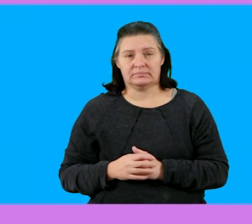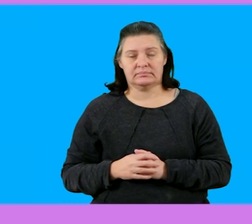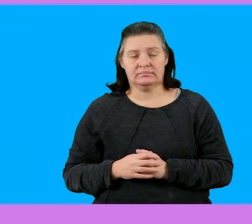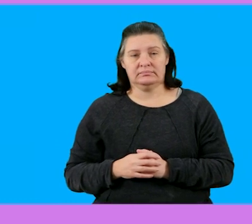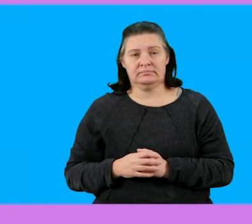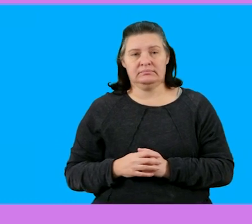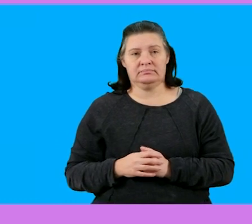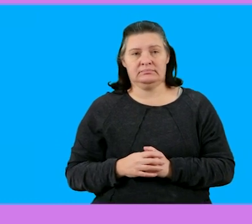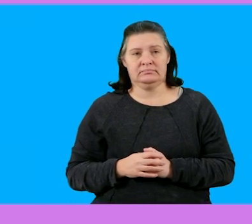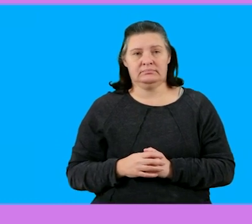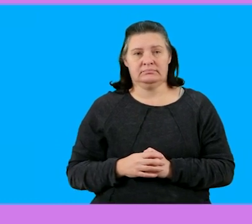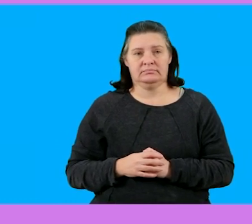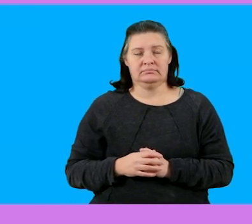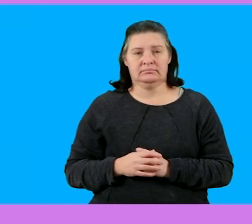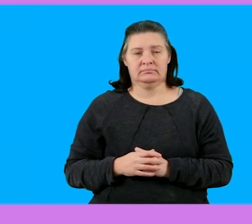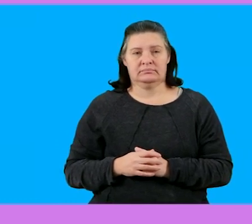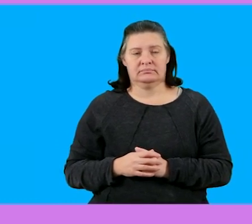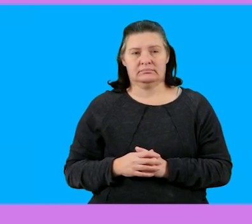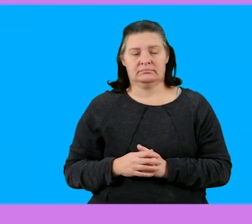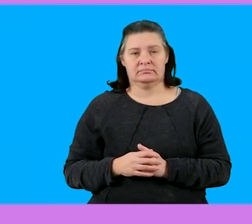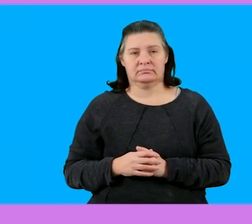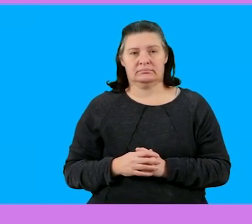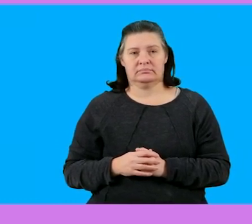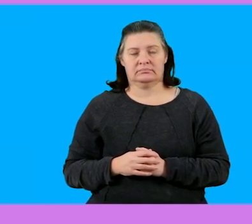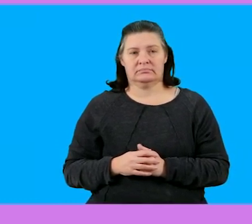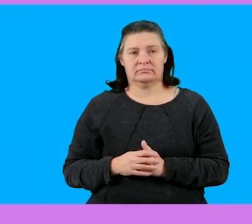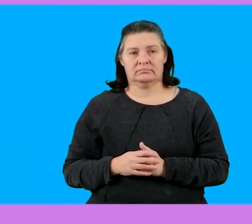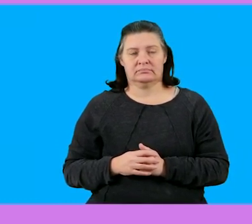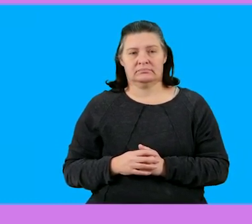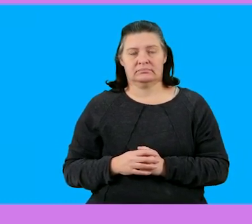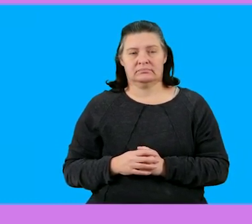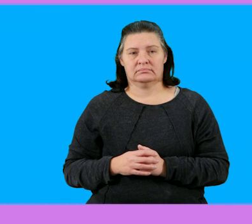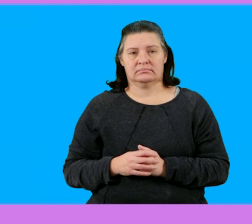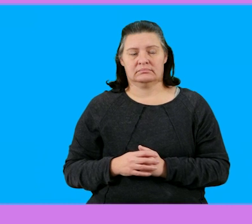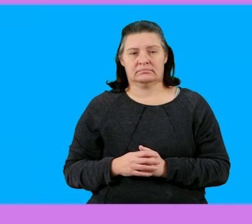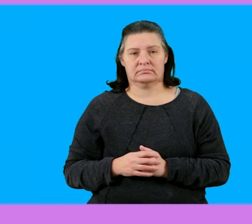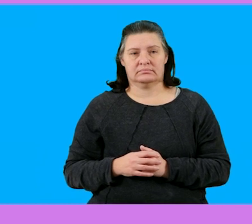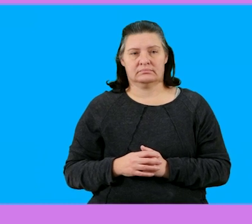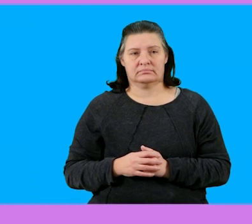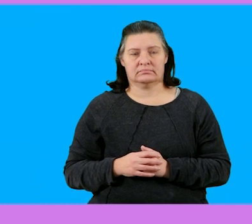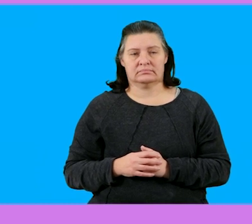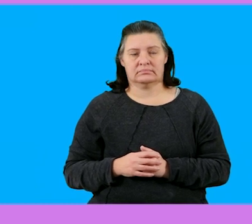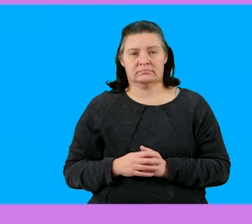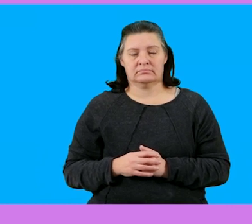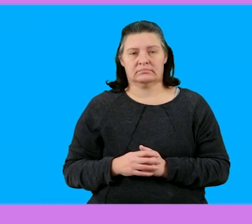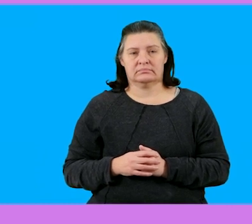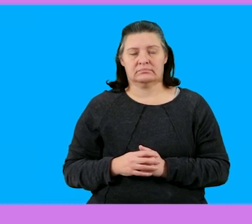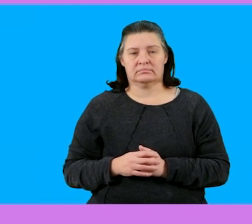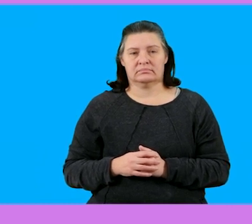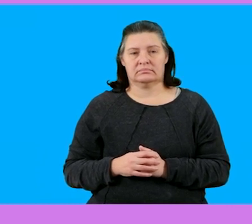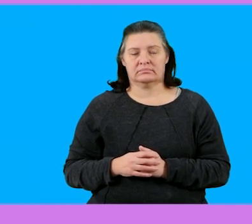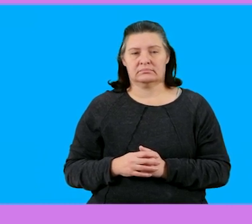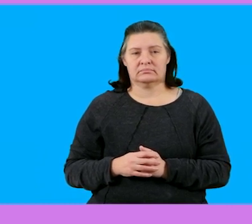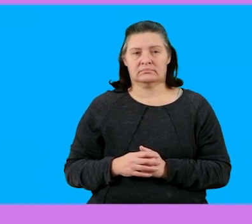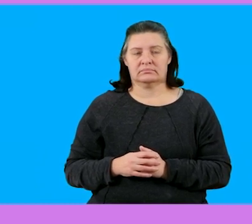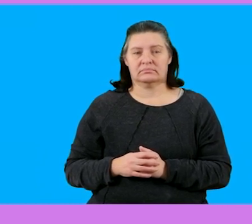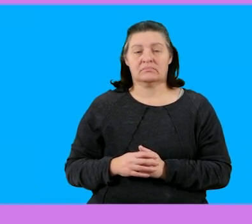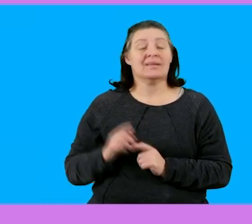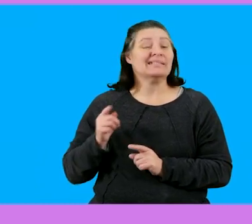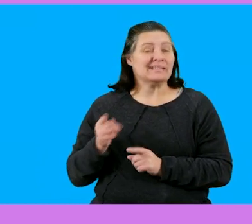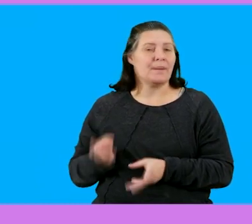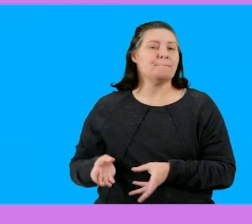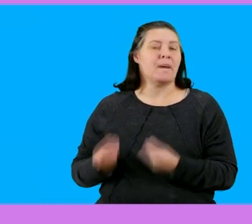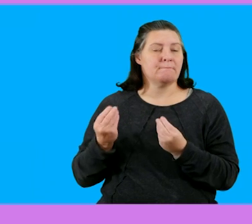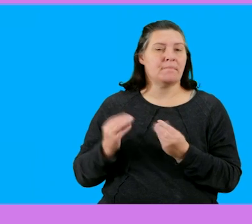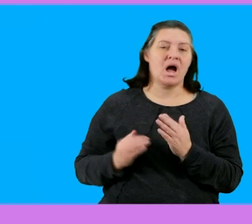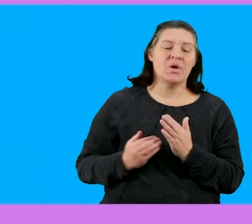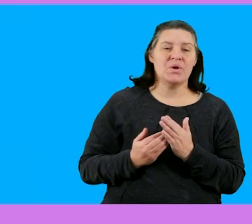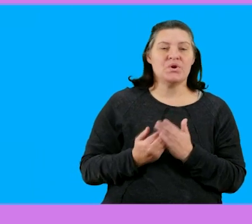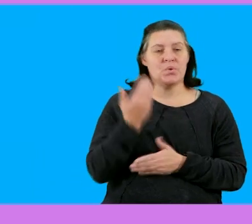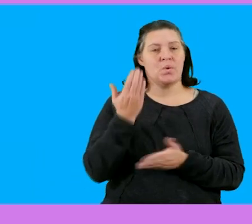this